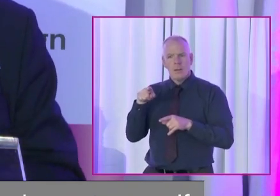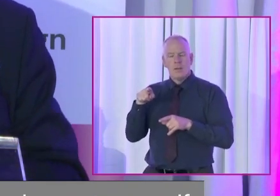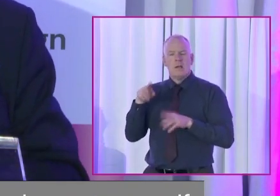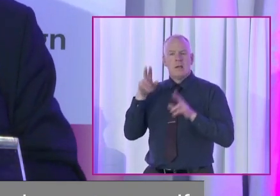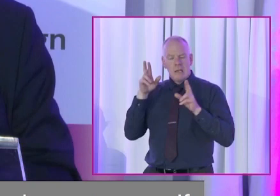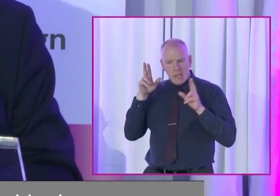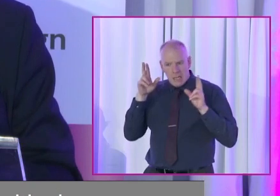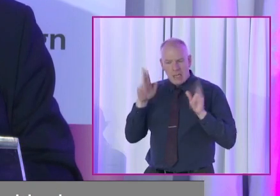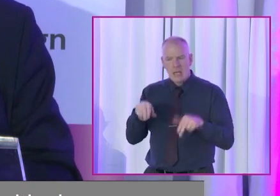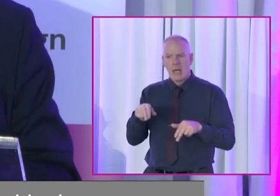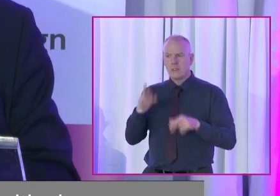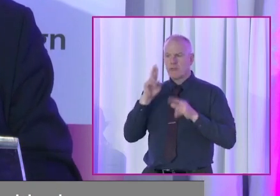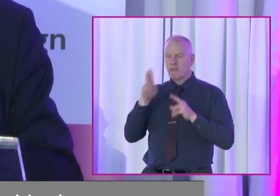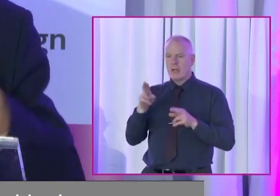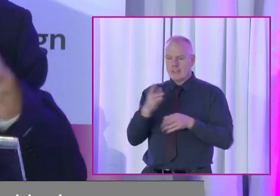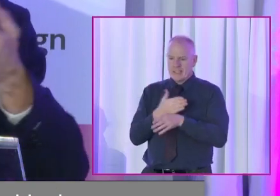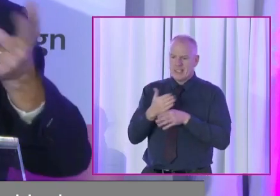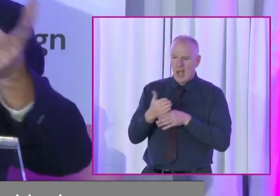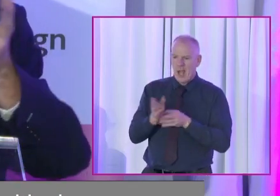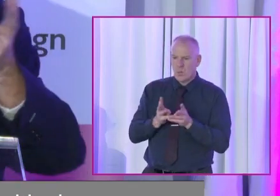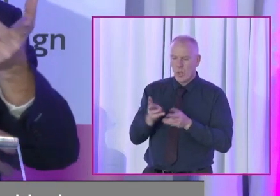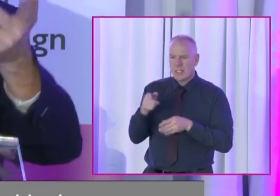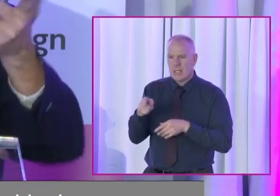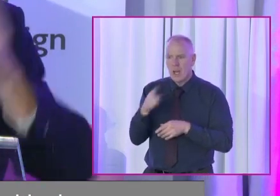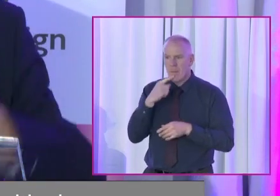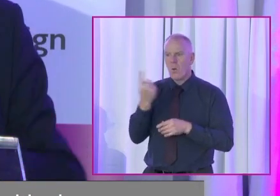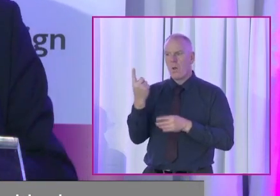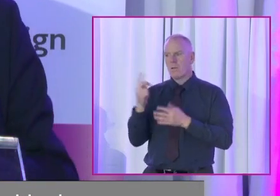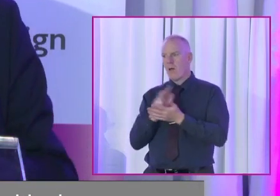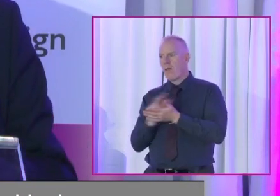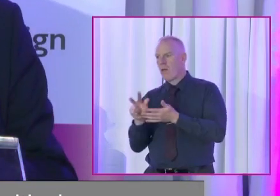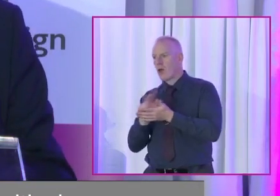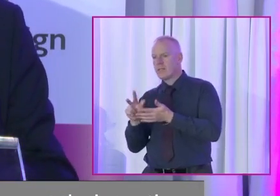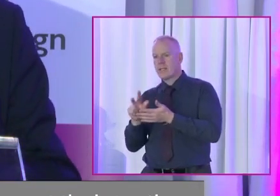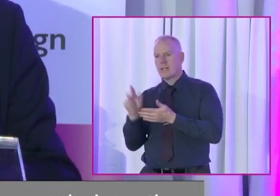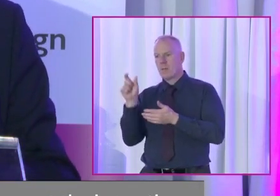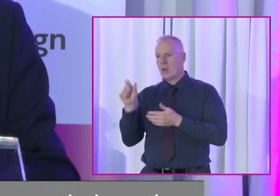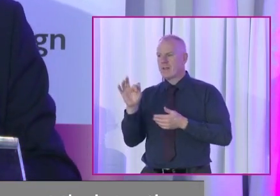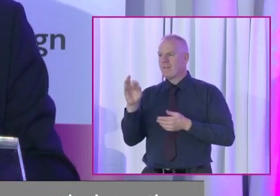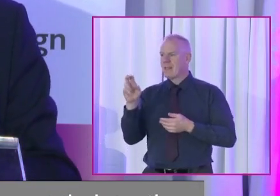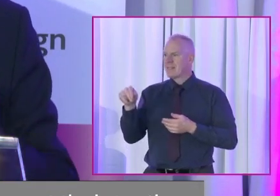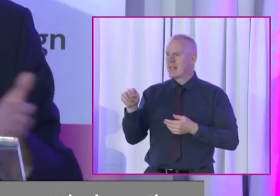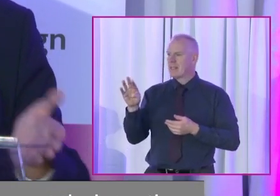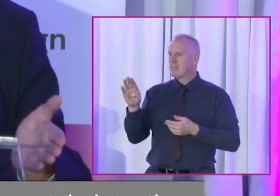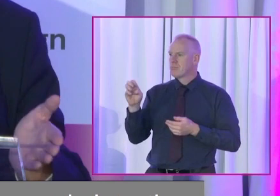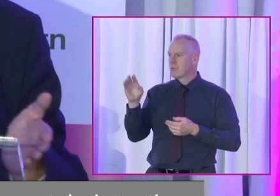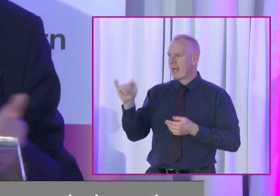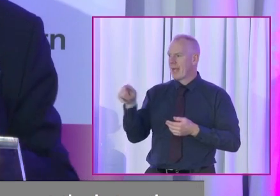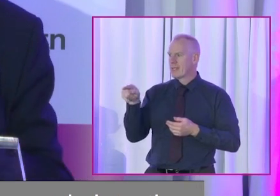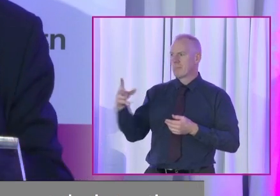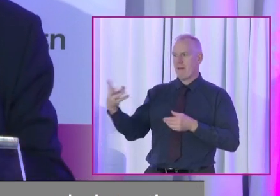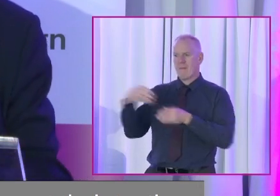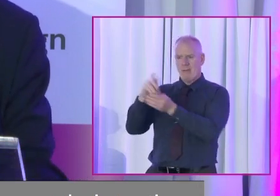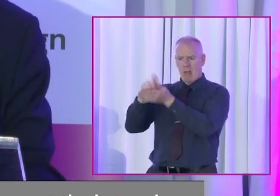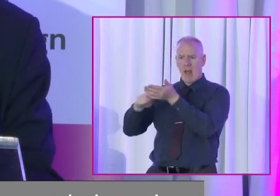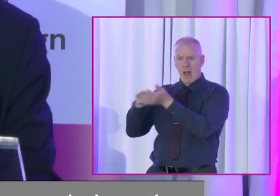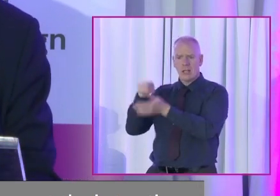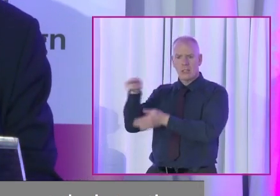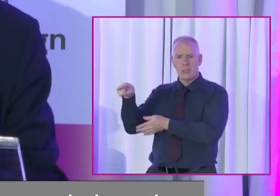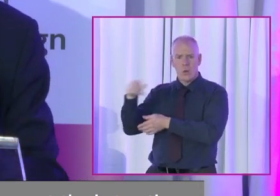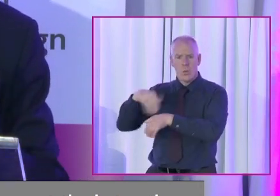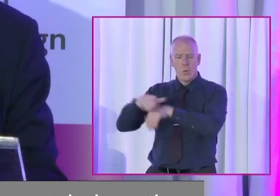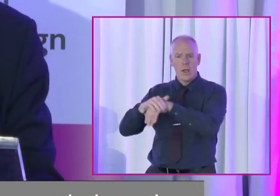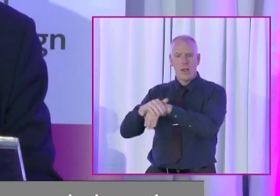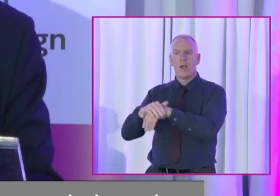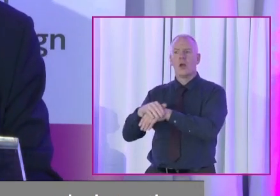people can, as I'd say, cut their teeth. But one of the other 13, Fintan Bray that was with us, he got himself elected to the